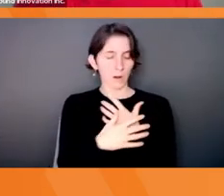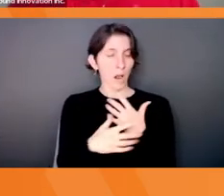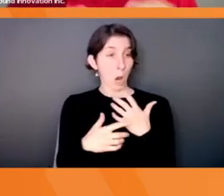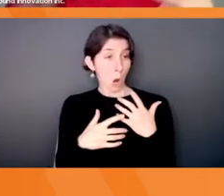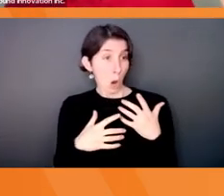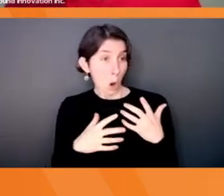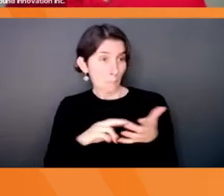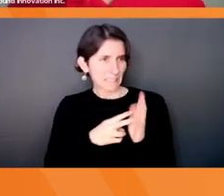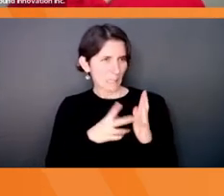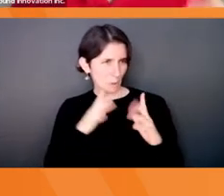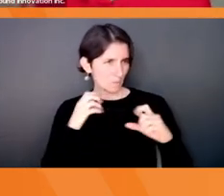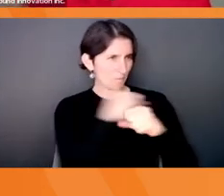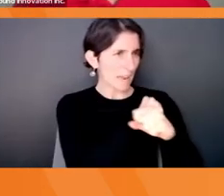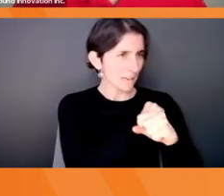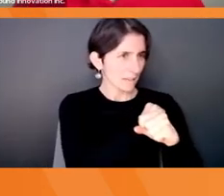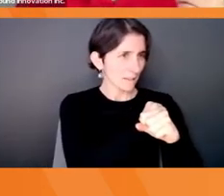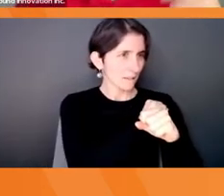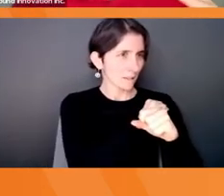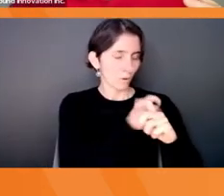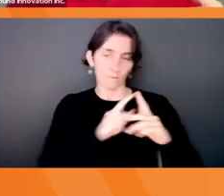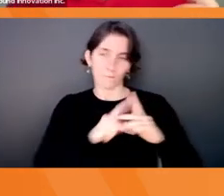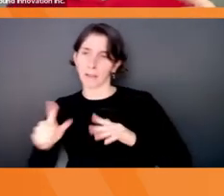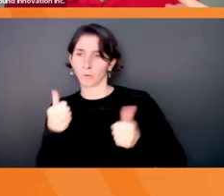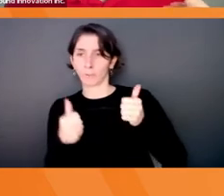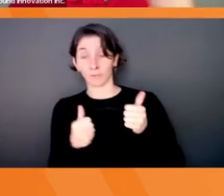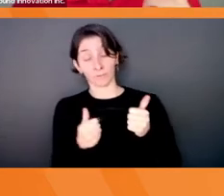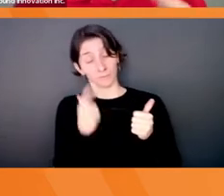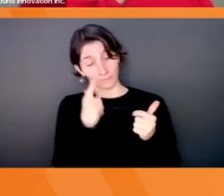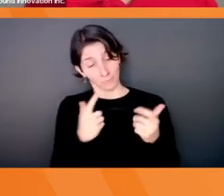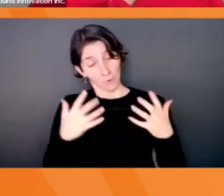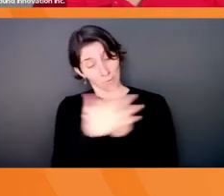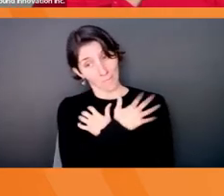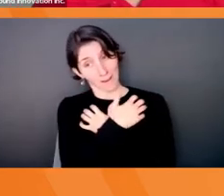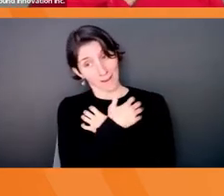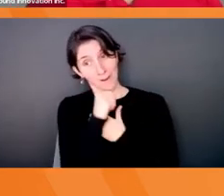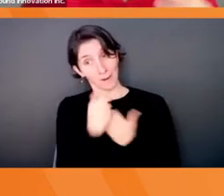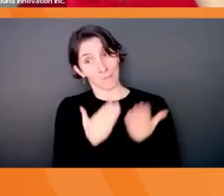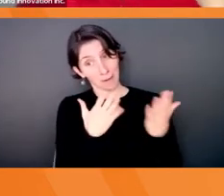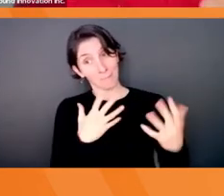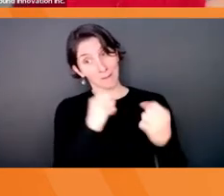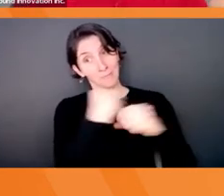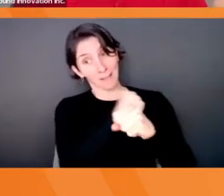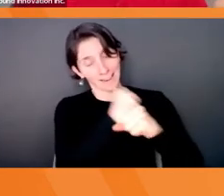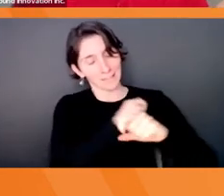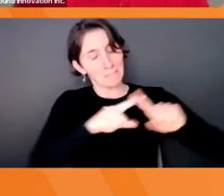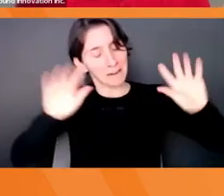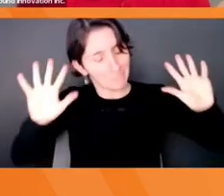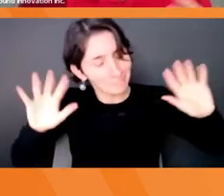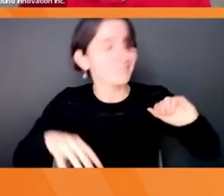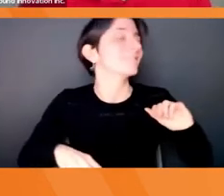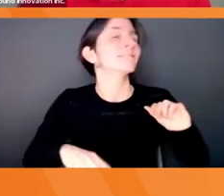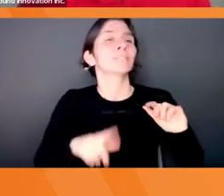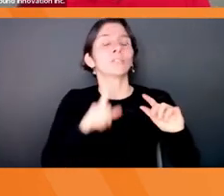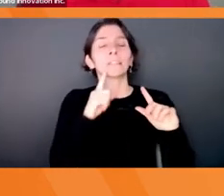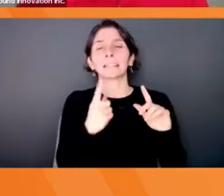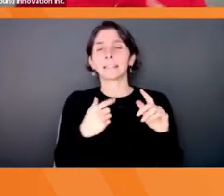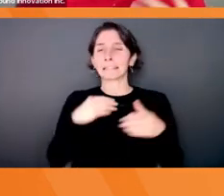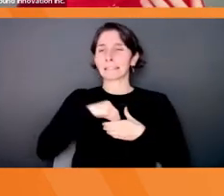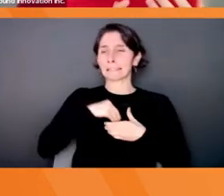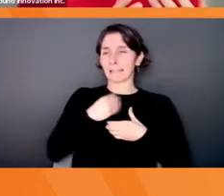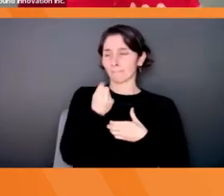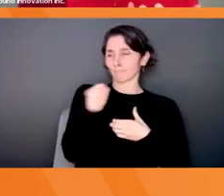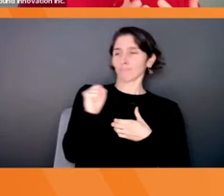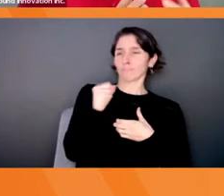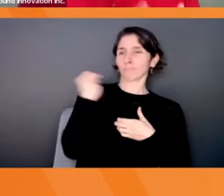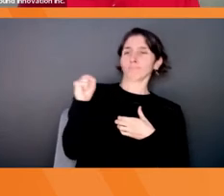bear or a flight, and you're going to run. But also, I've been told it's not a good thing for a bear, but you're, you're basically resisting it. Right. And the